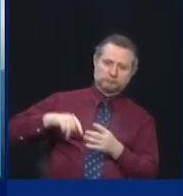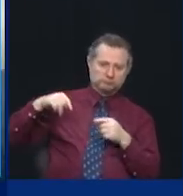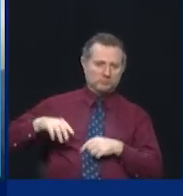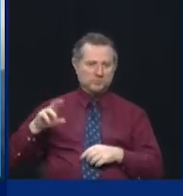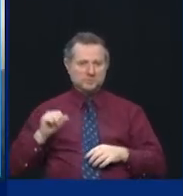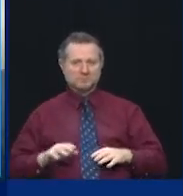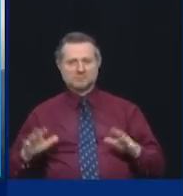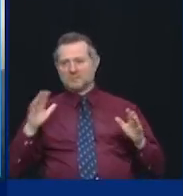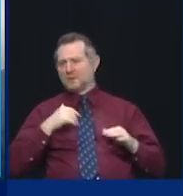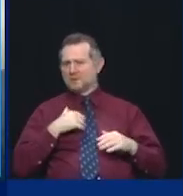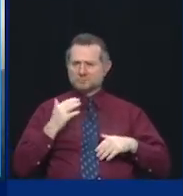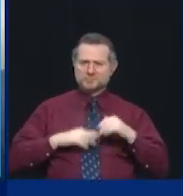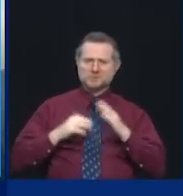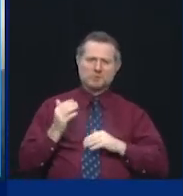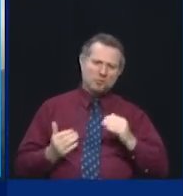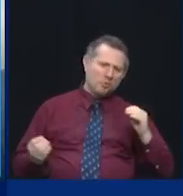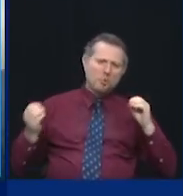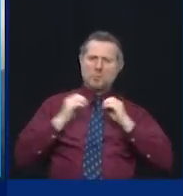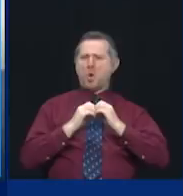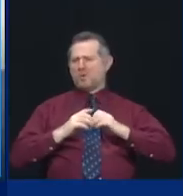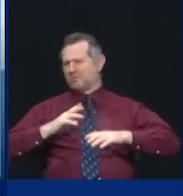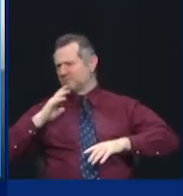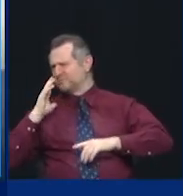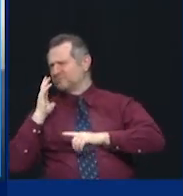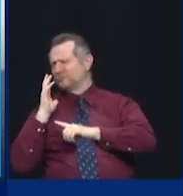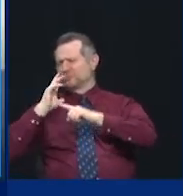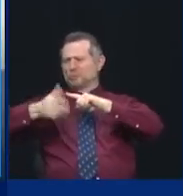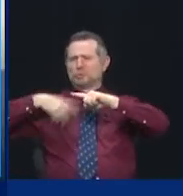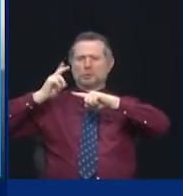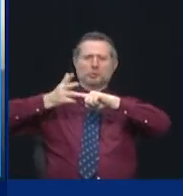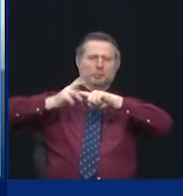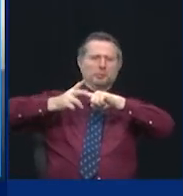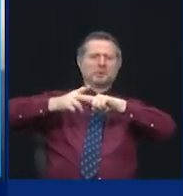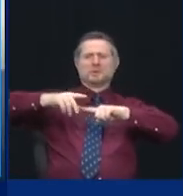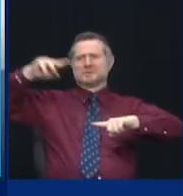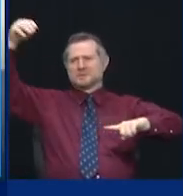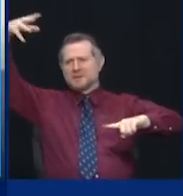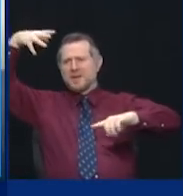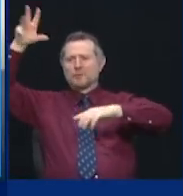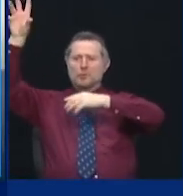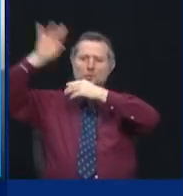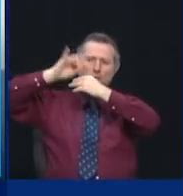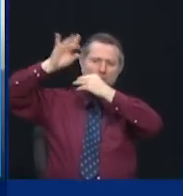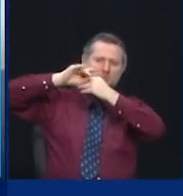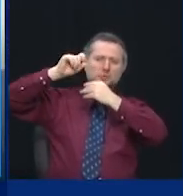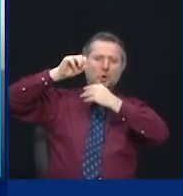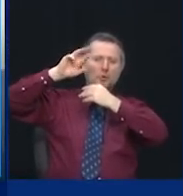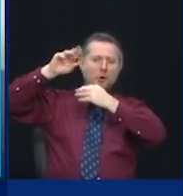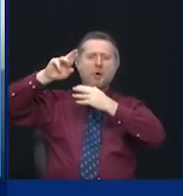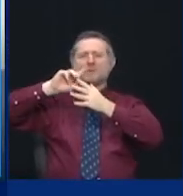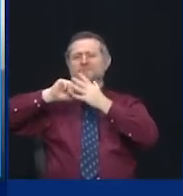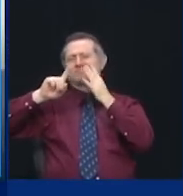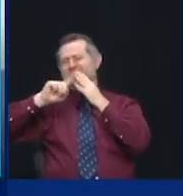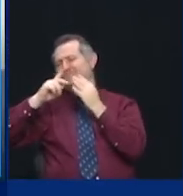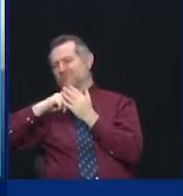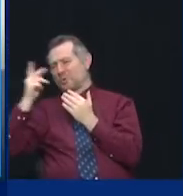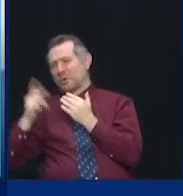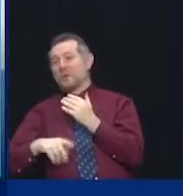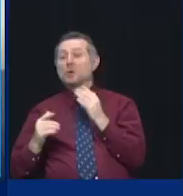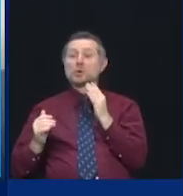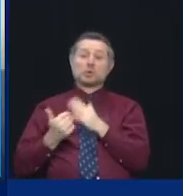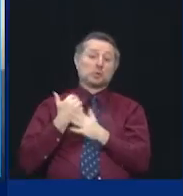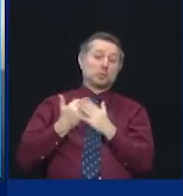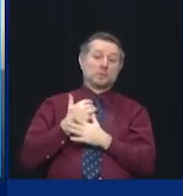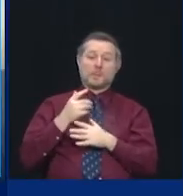than any other state, more wind, more solar, hundreds of projects, and a whole new transmission grid